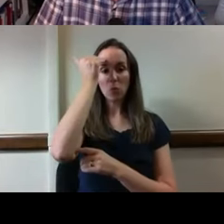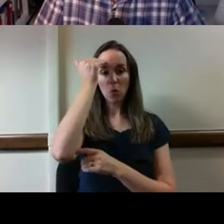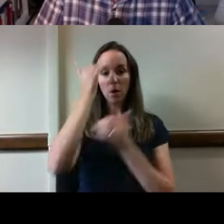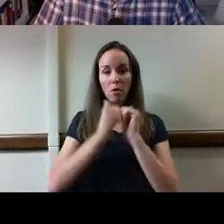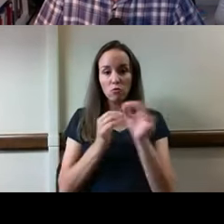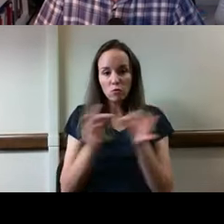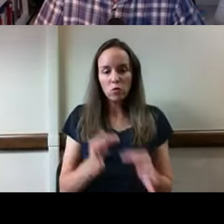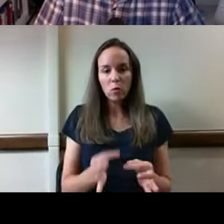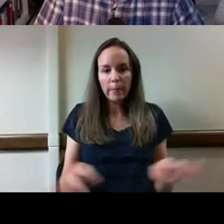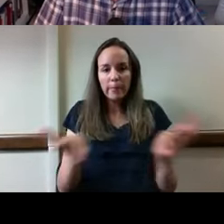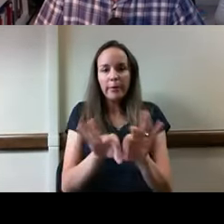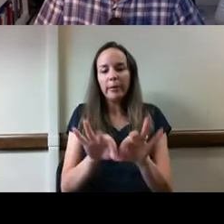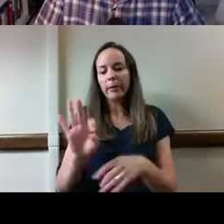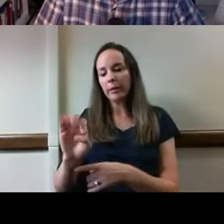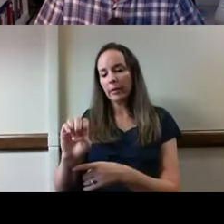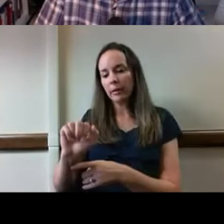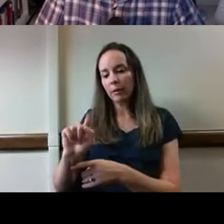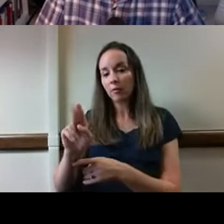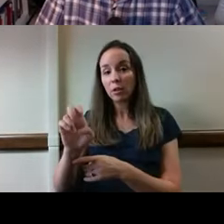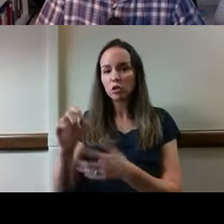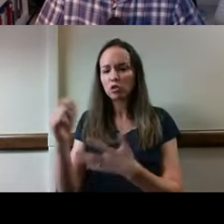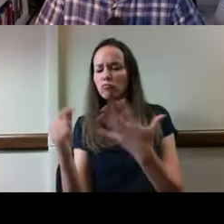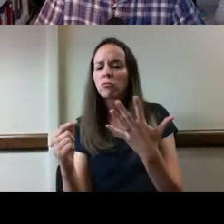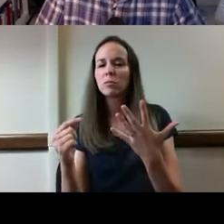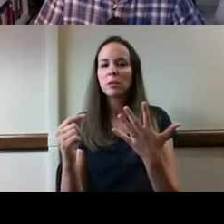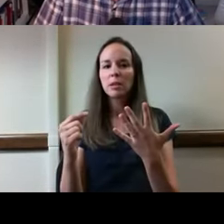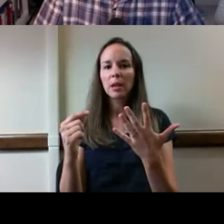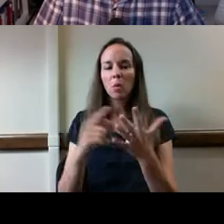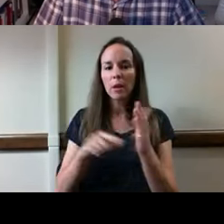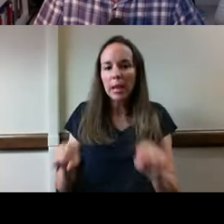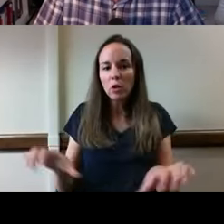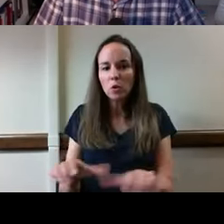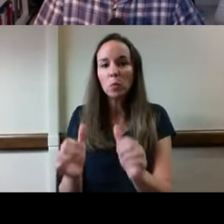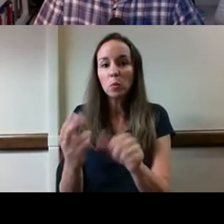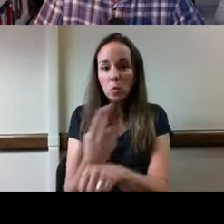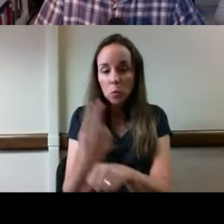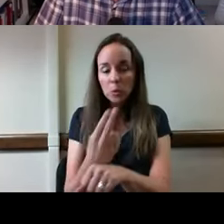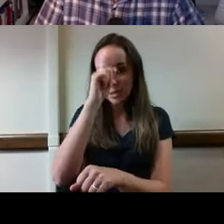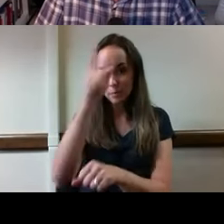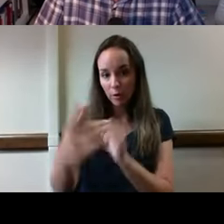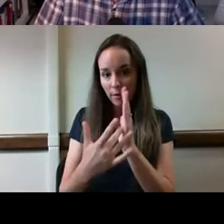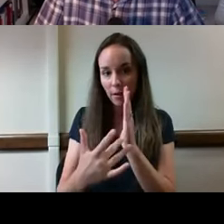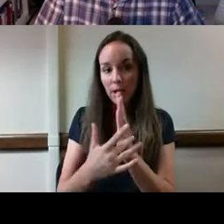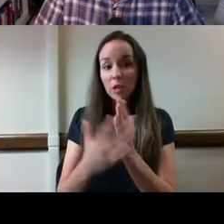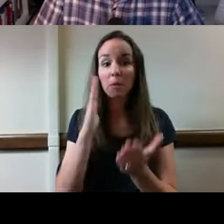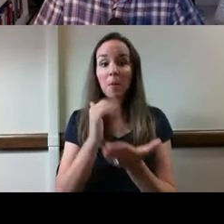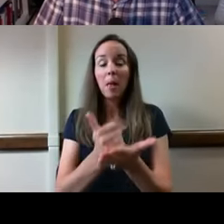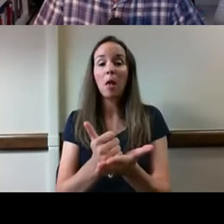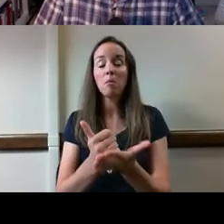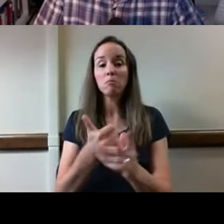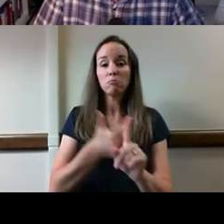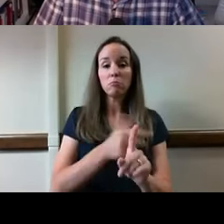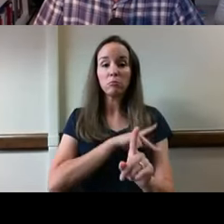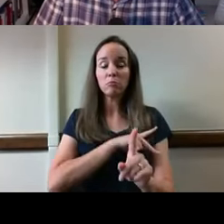key features and capabilities of smart home technologies that may impact personal efficacy, safety,